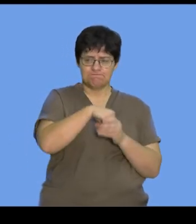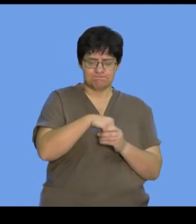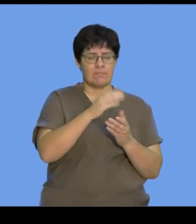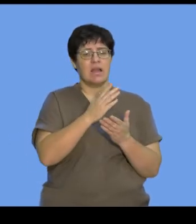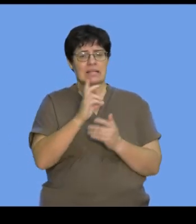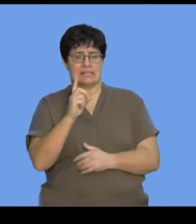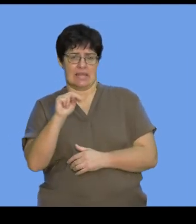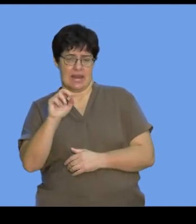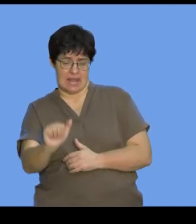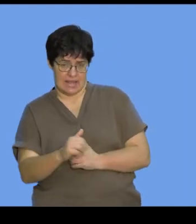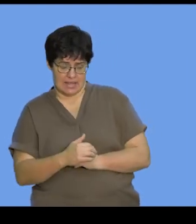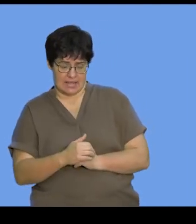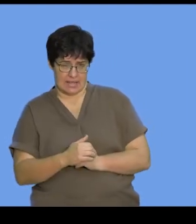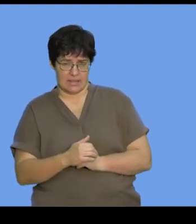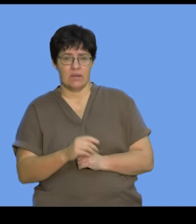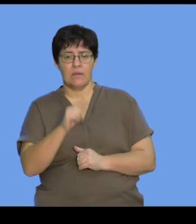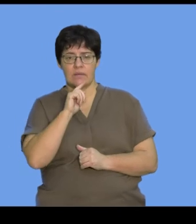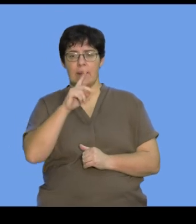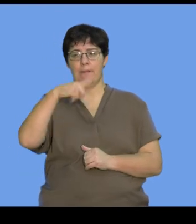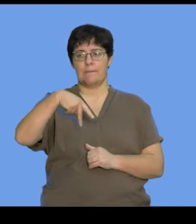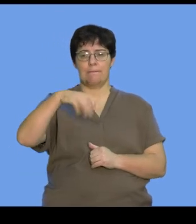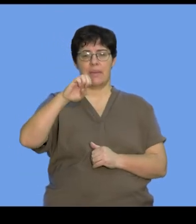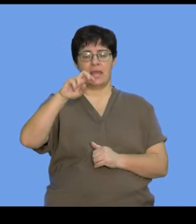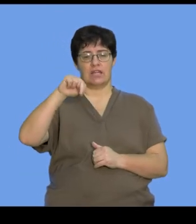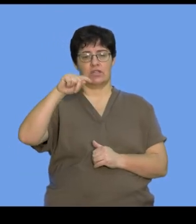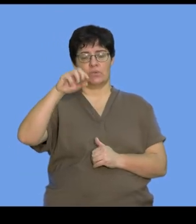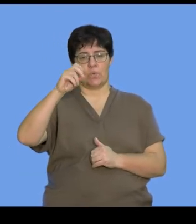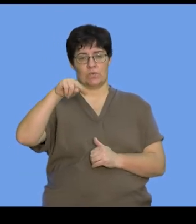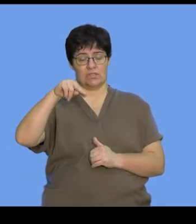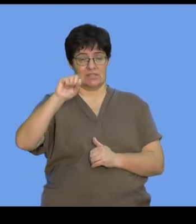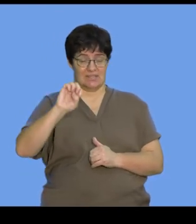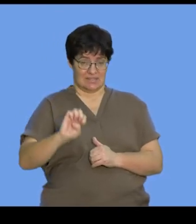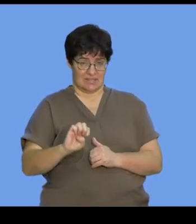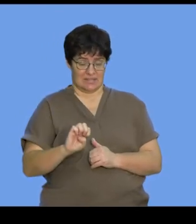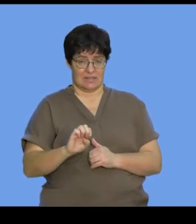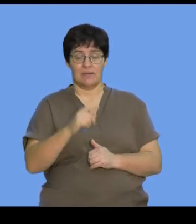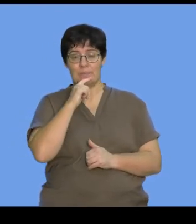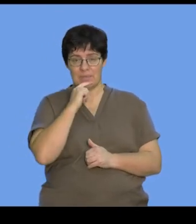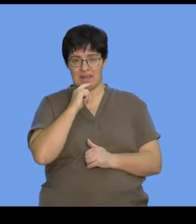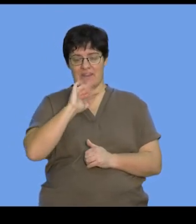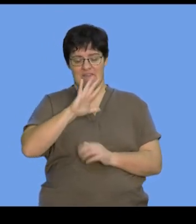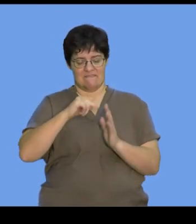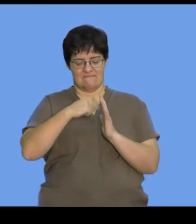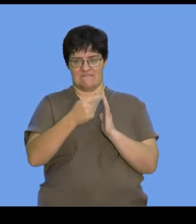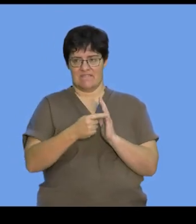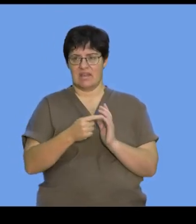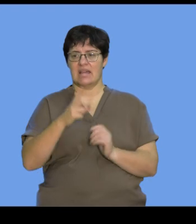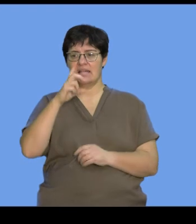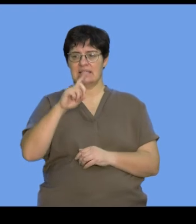on, I referred to that pentose sugar. And that pentose sugar that forms DNA is called a